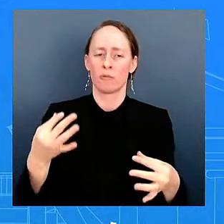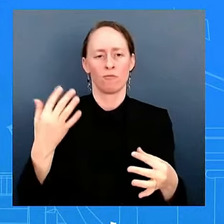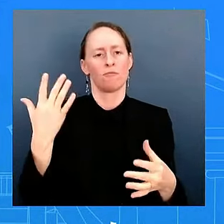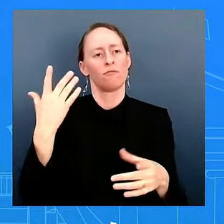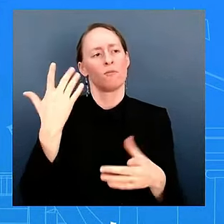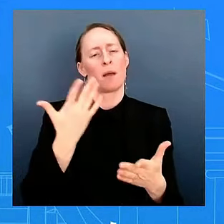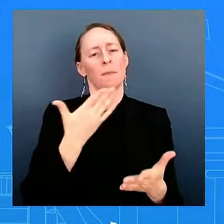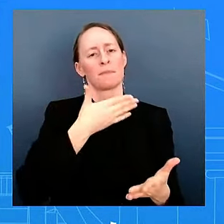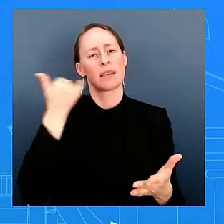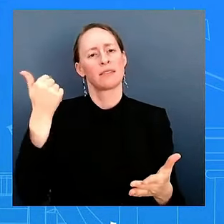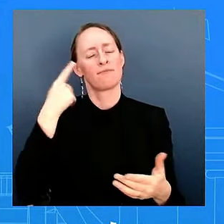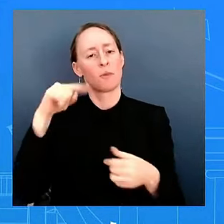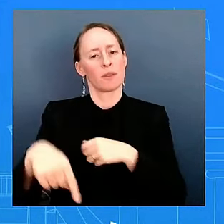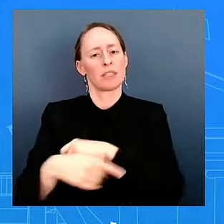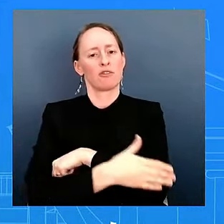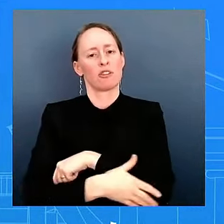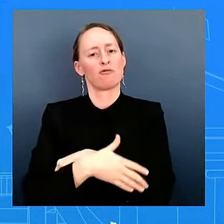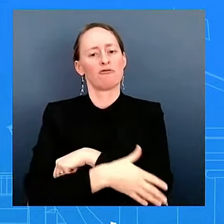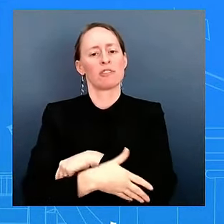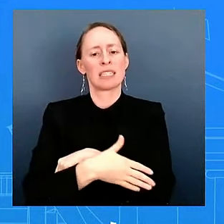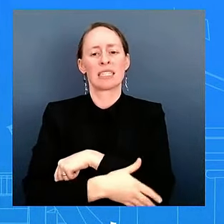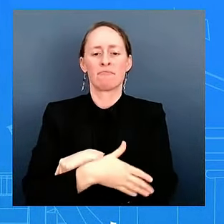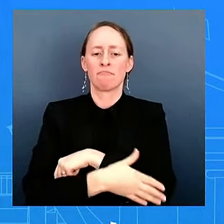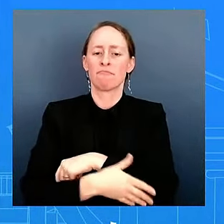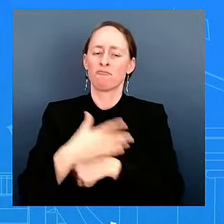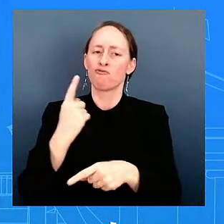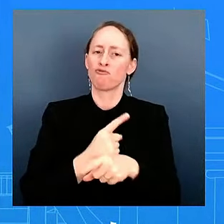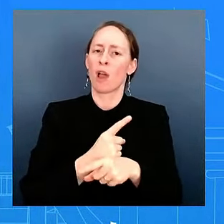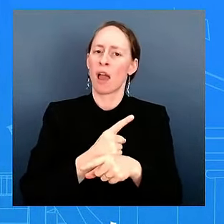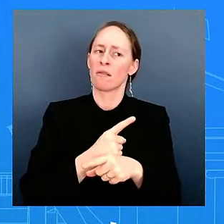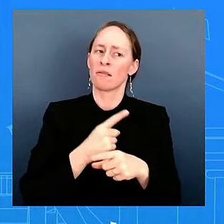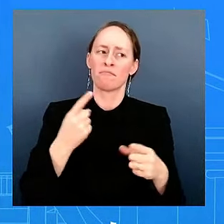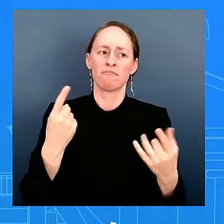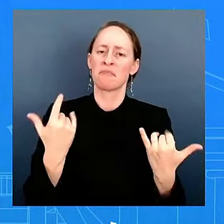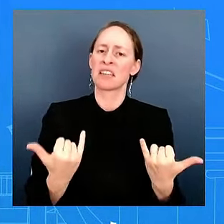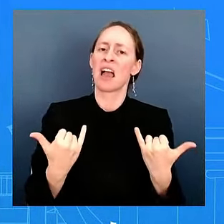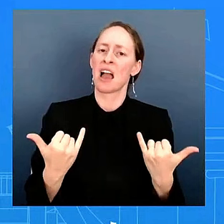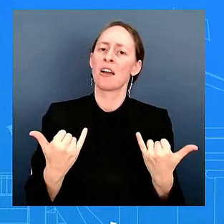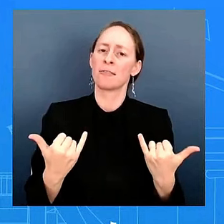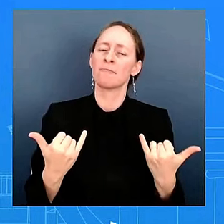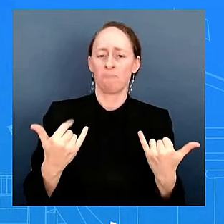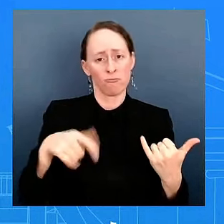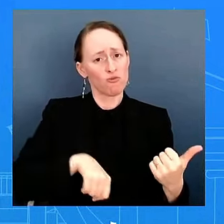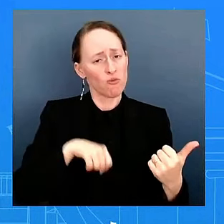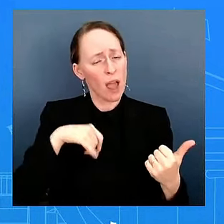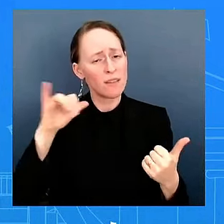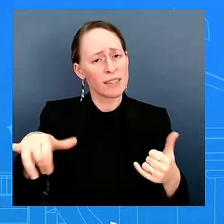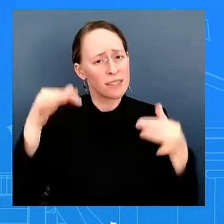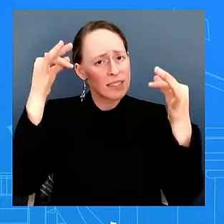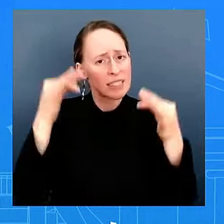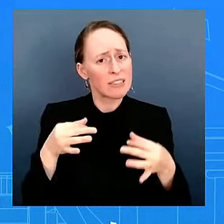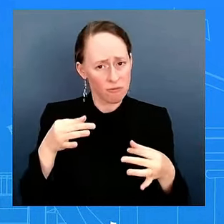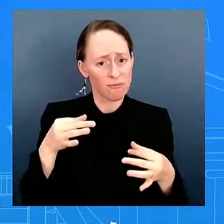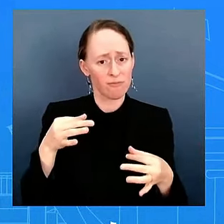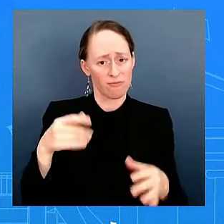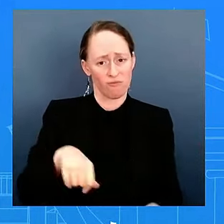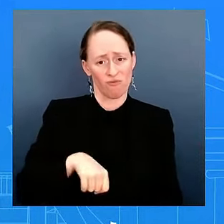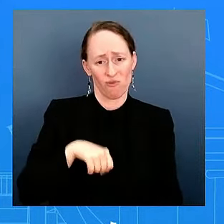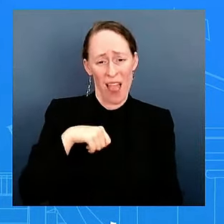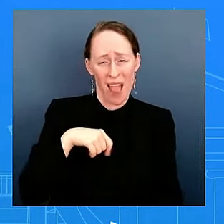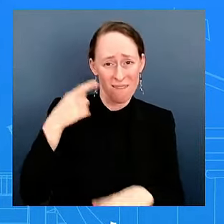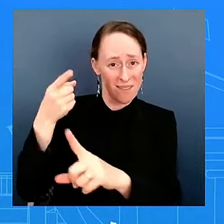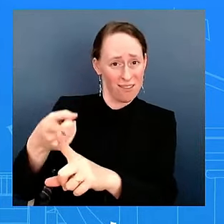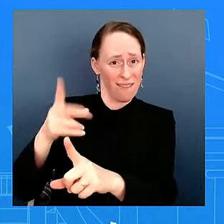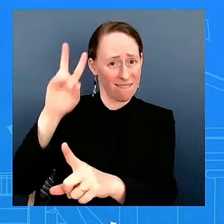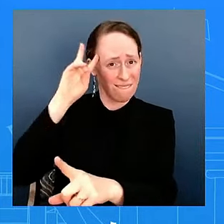decision to make in this moment. And he's very proud of that decision. He's very proud of the Vice President. And he believes, again, as I